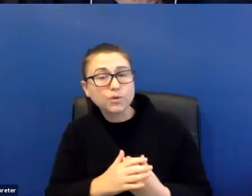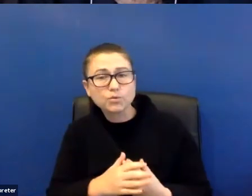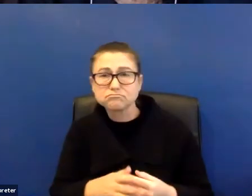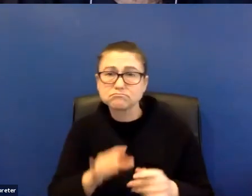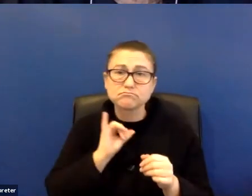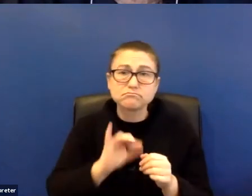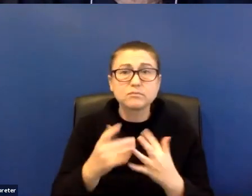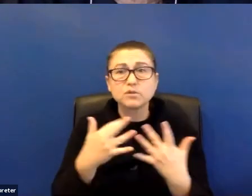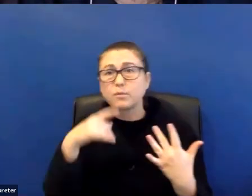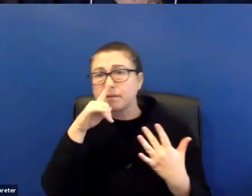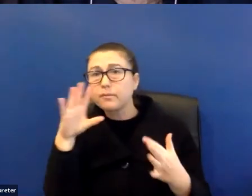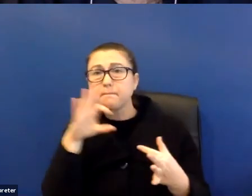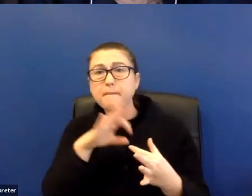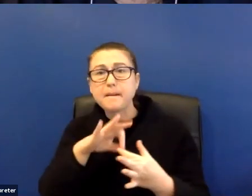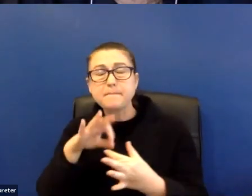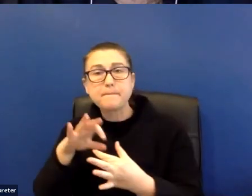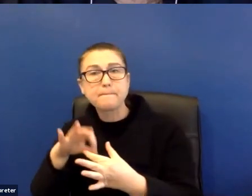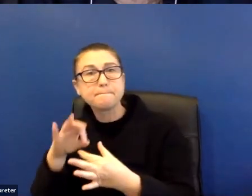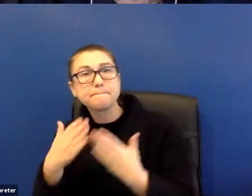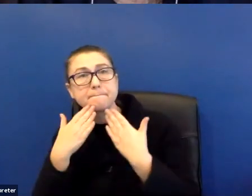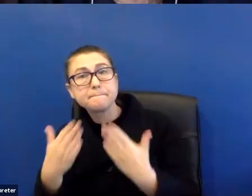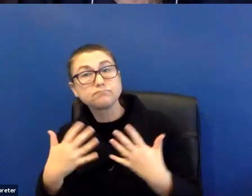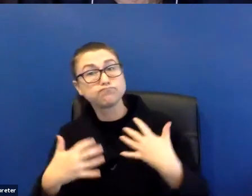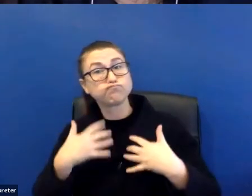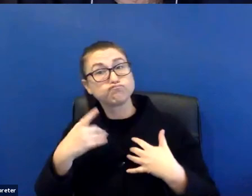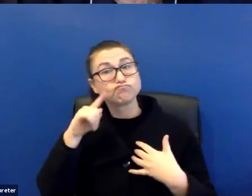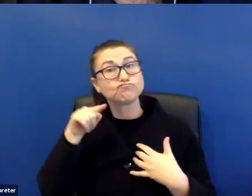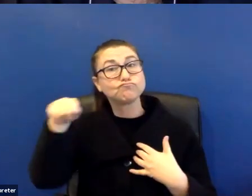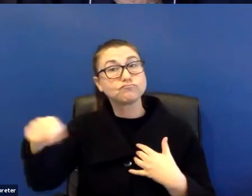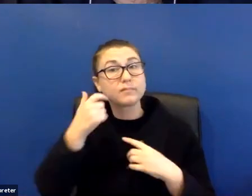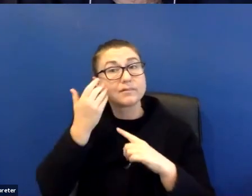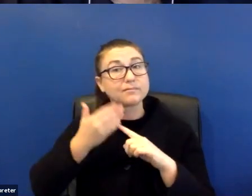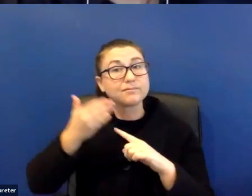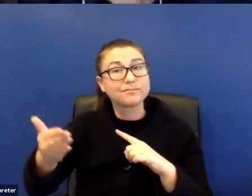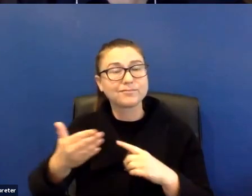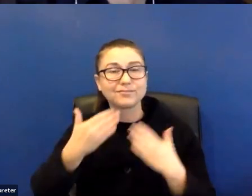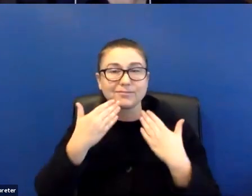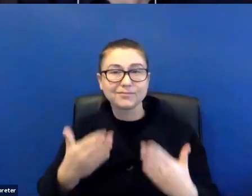there were so many people on for this, and we look forward to seeing you at Artlands, thank you. Great, thank you. Thanks.